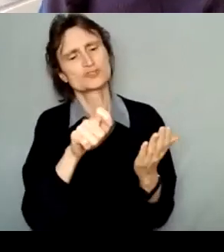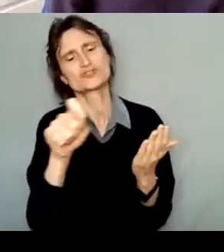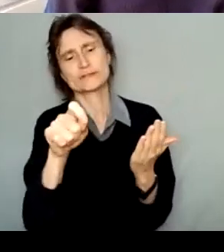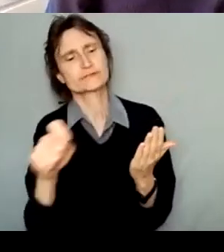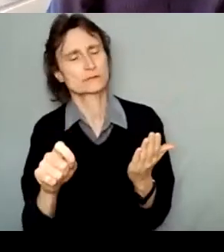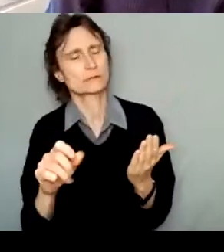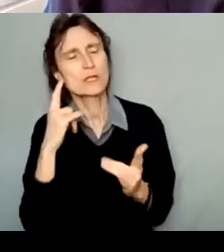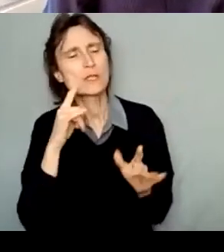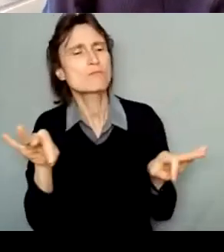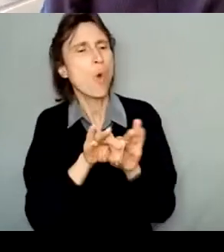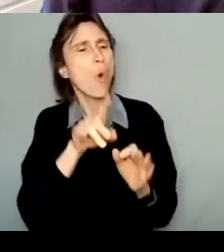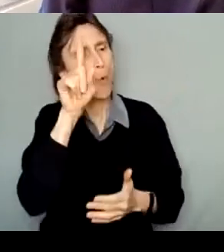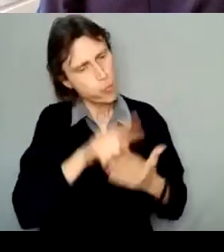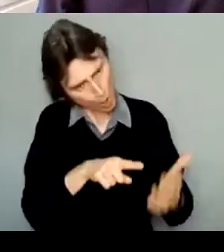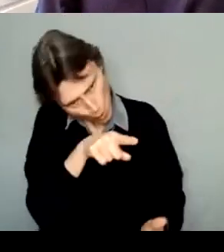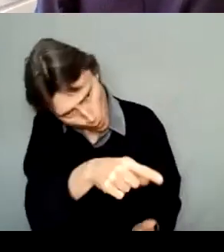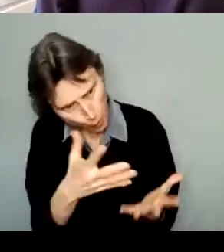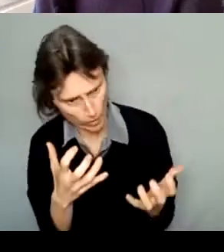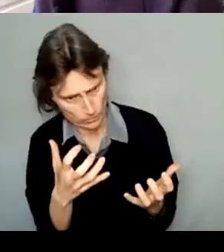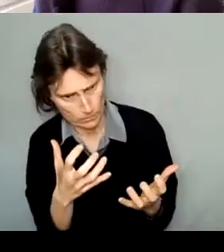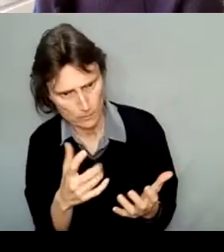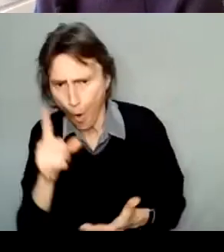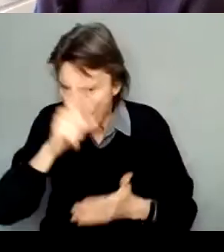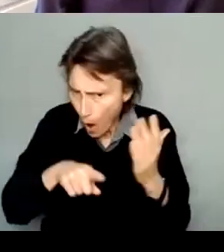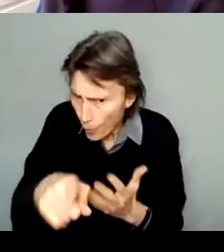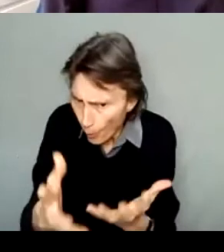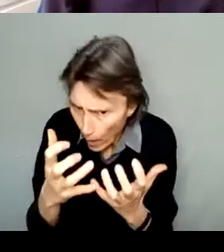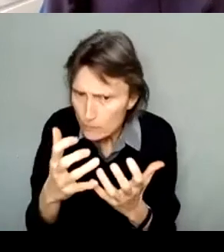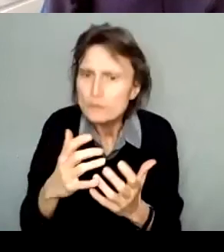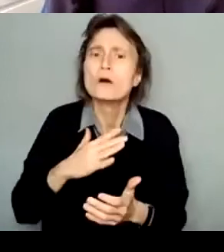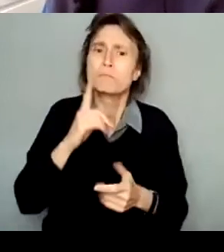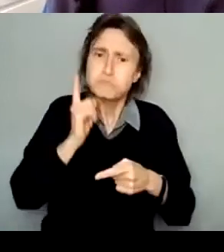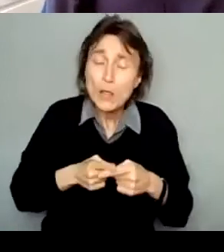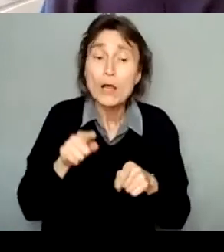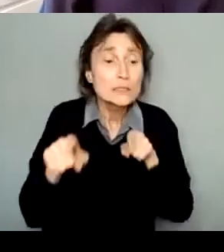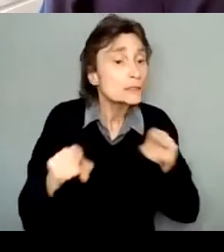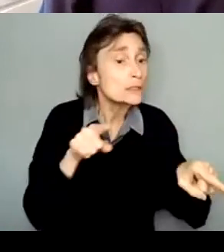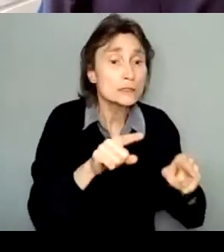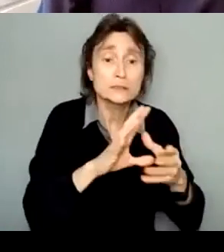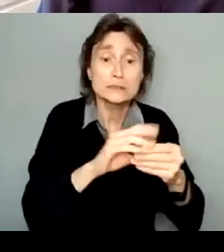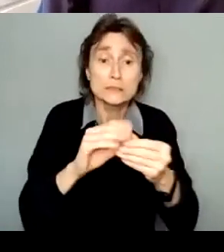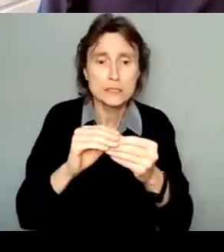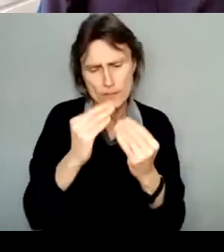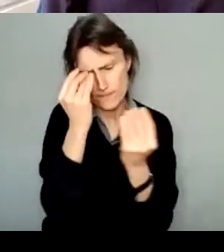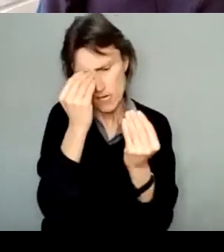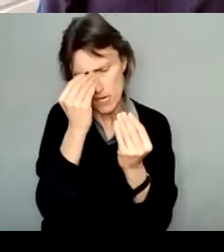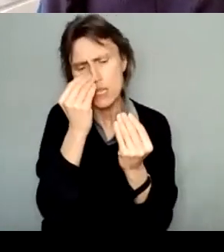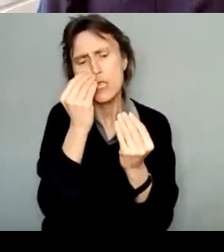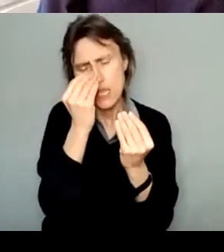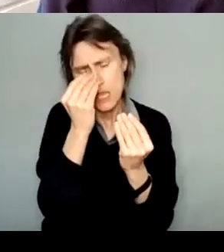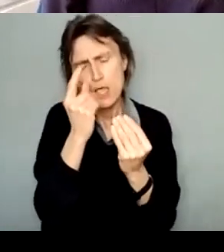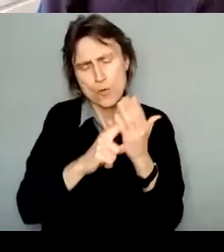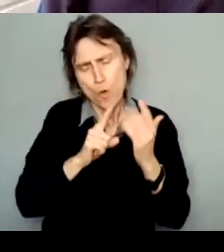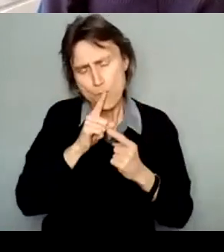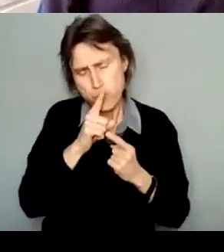Think about what your artistic goals are and how you will know if you've achieved them. It's good to start thinking about this now, as developing your own